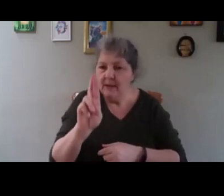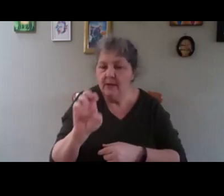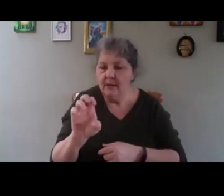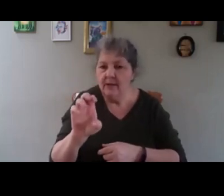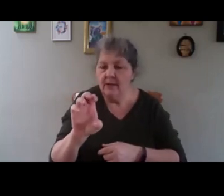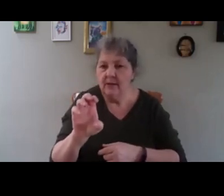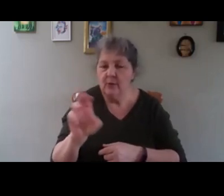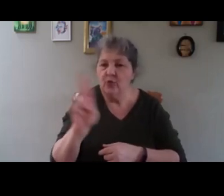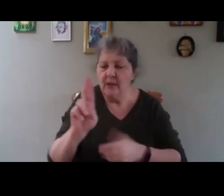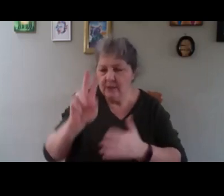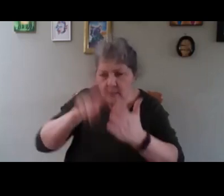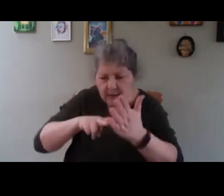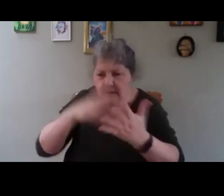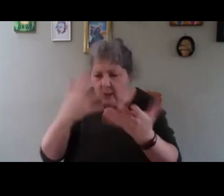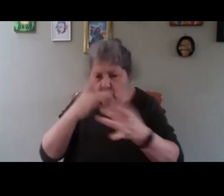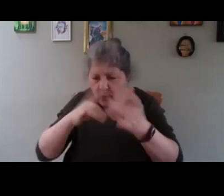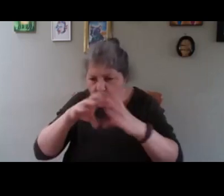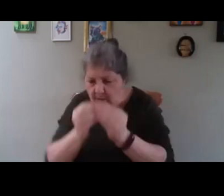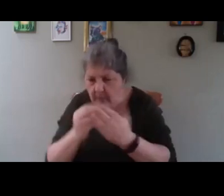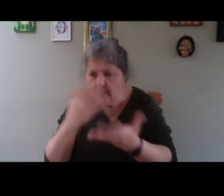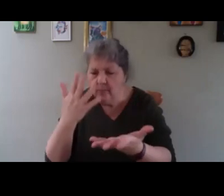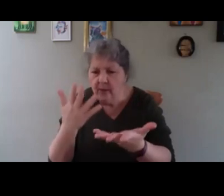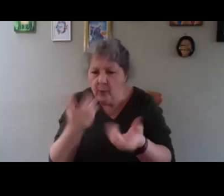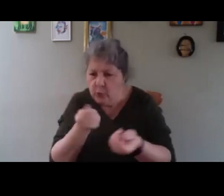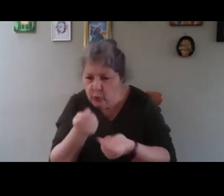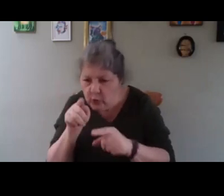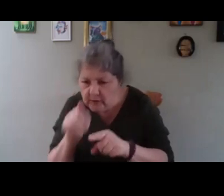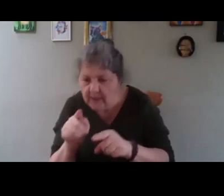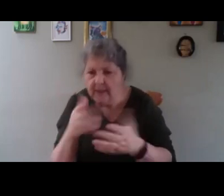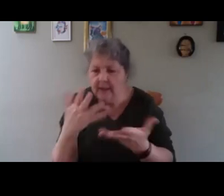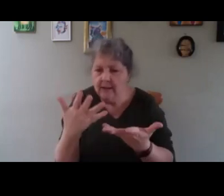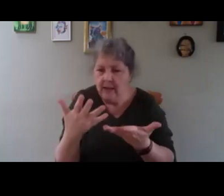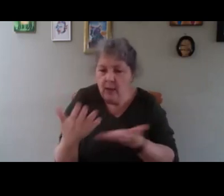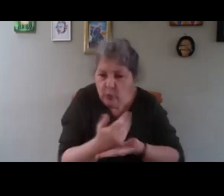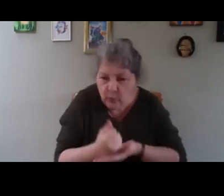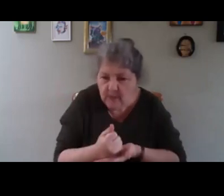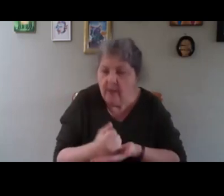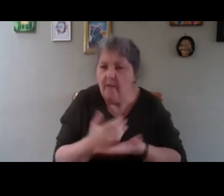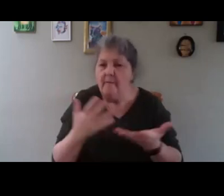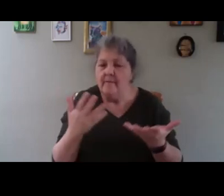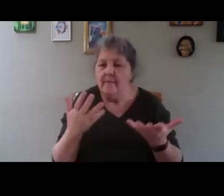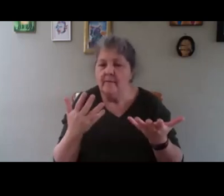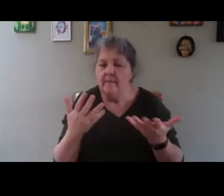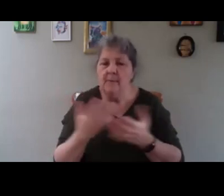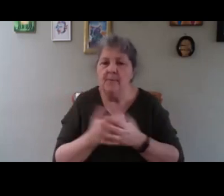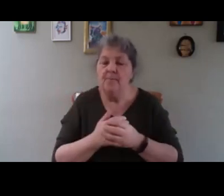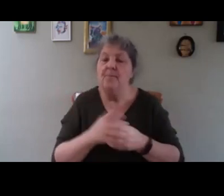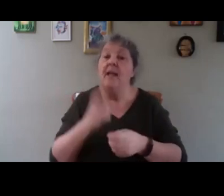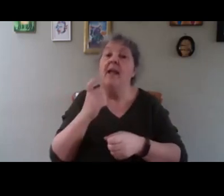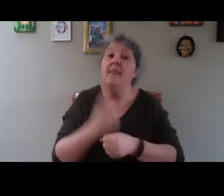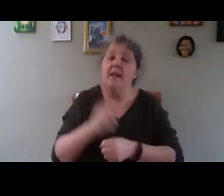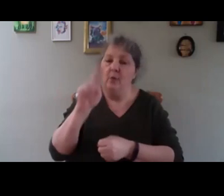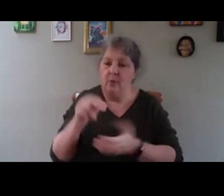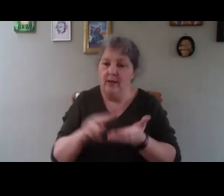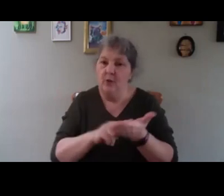you know how to cook this, how to cook that, how to preserve this and that, and then you can use